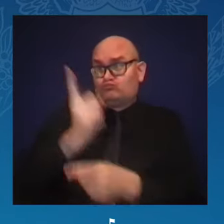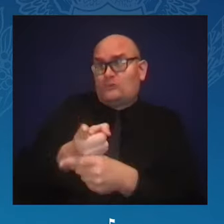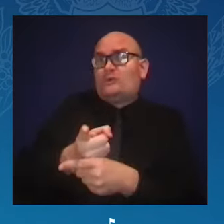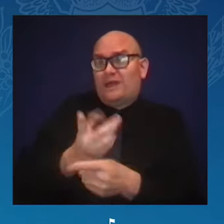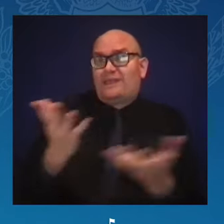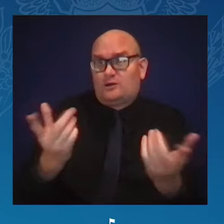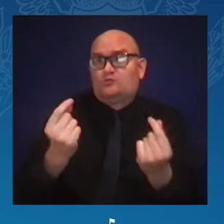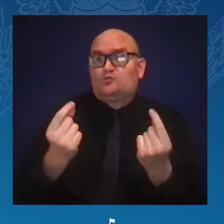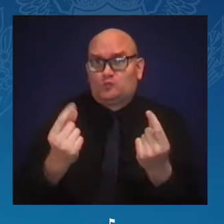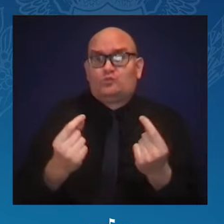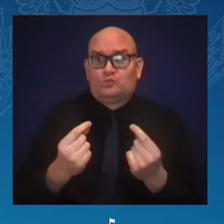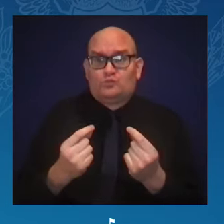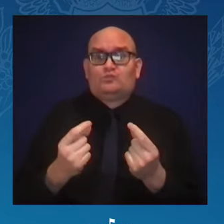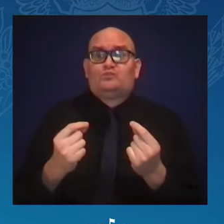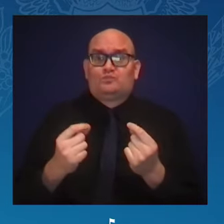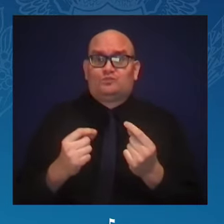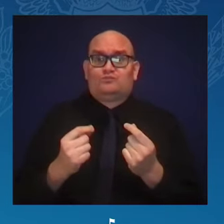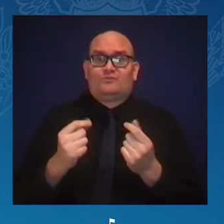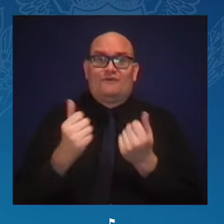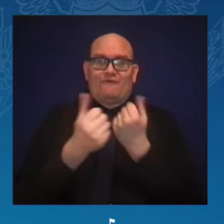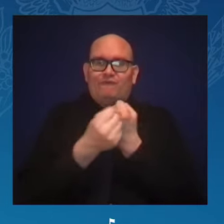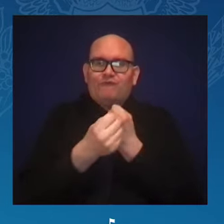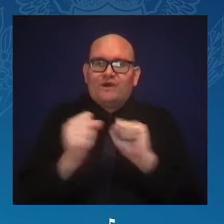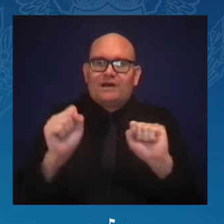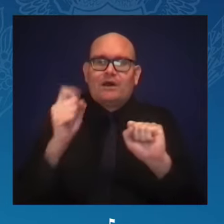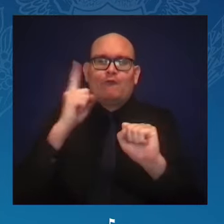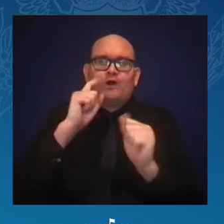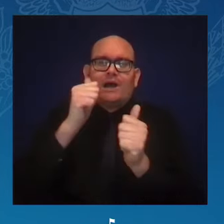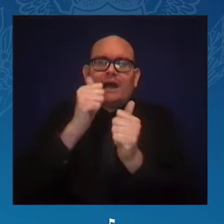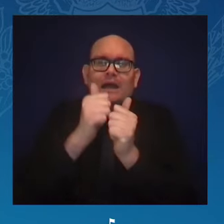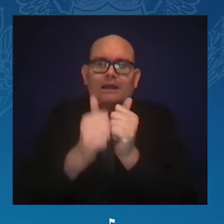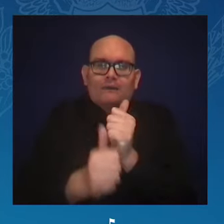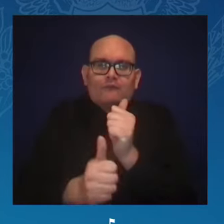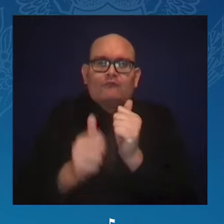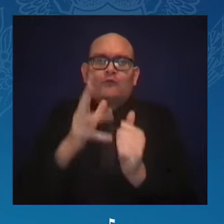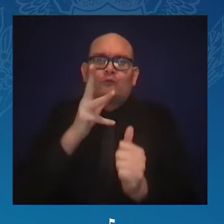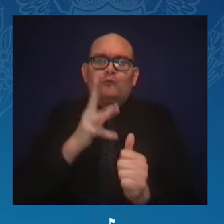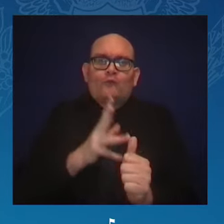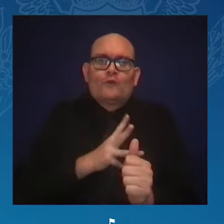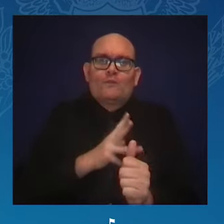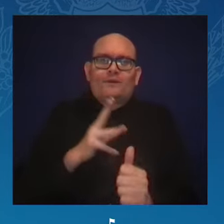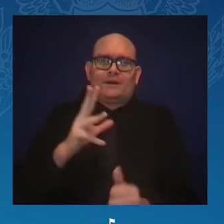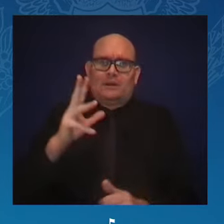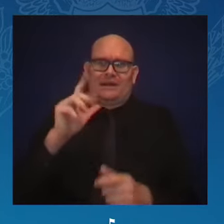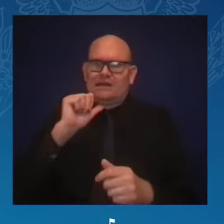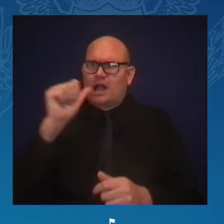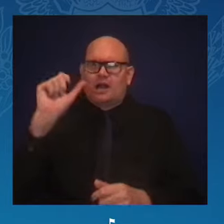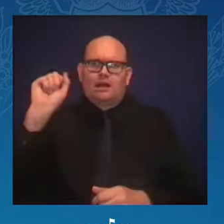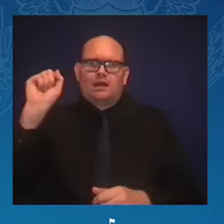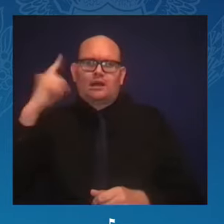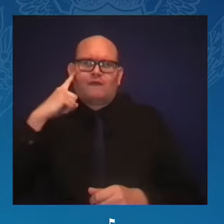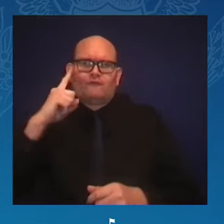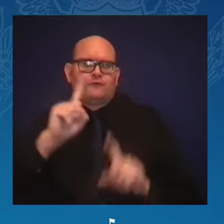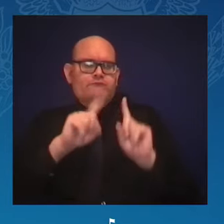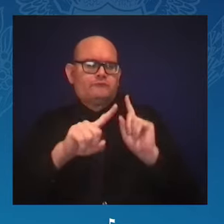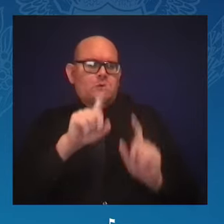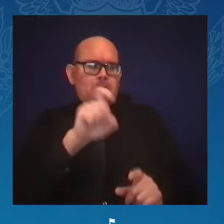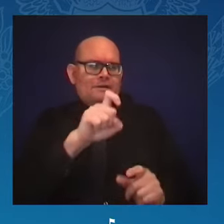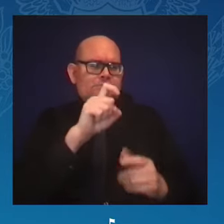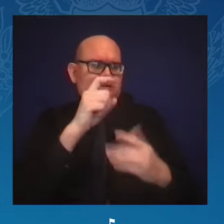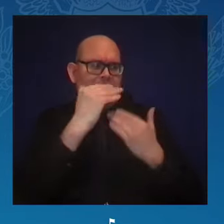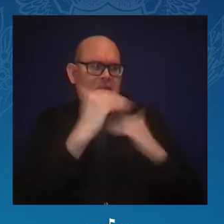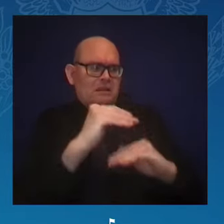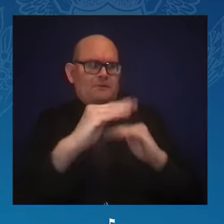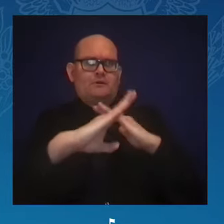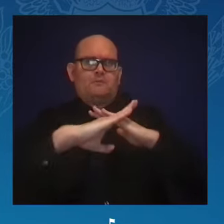of every woman to control her own body, not her government. It is right to fight for a future in which every person can live